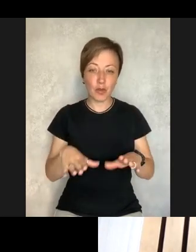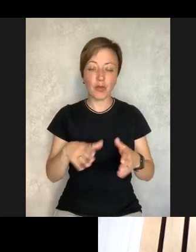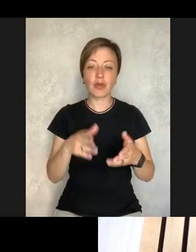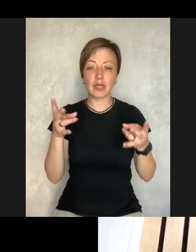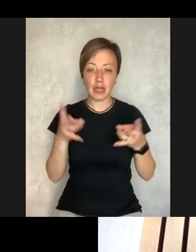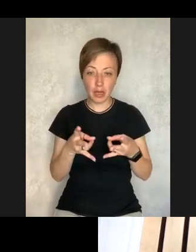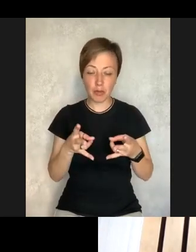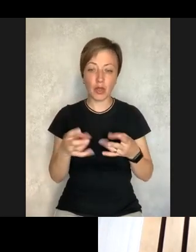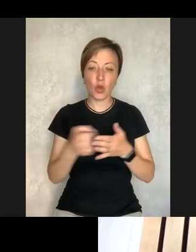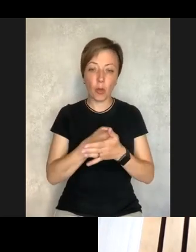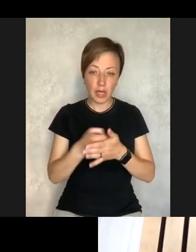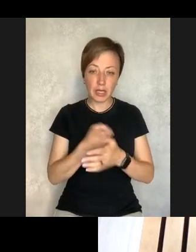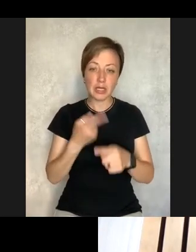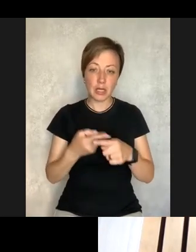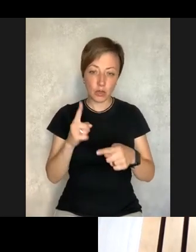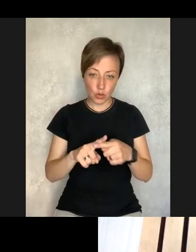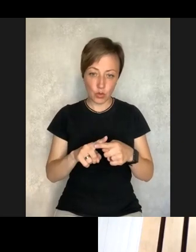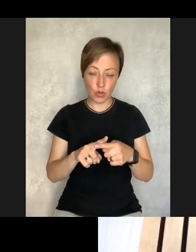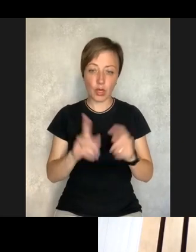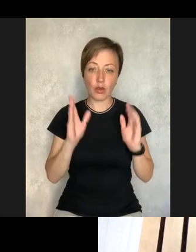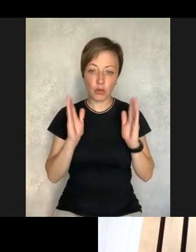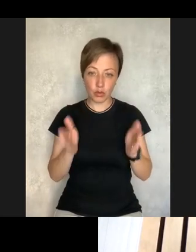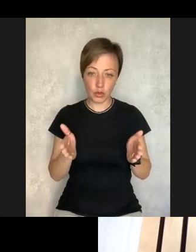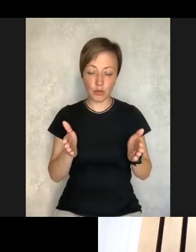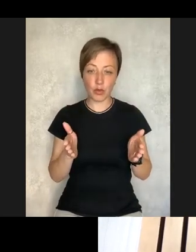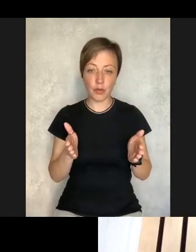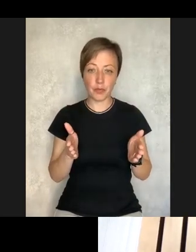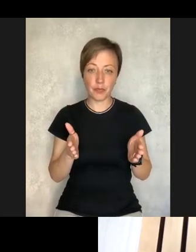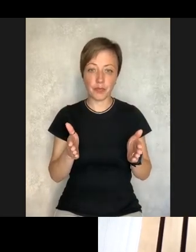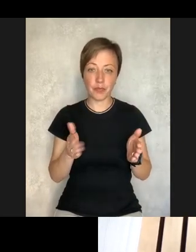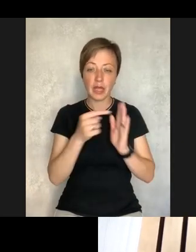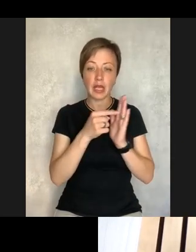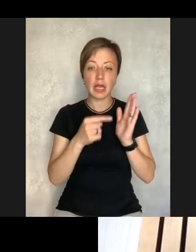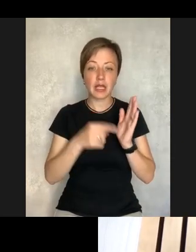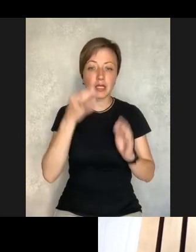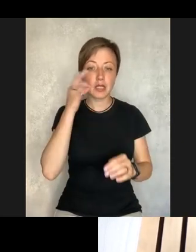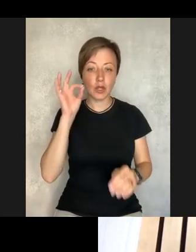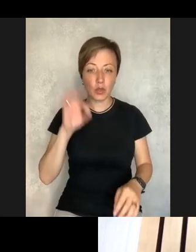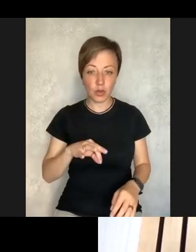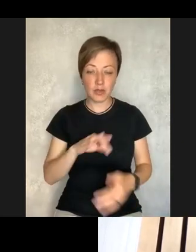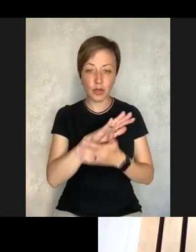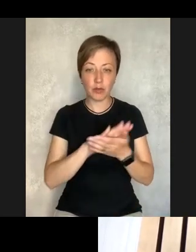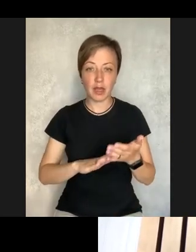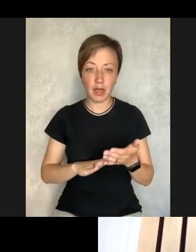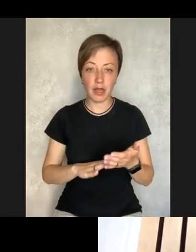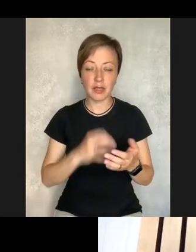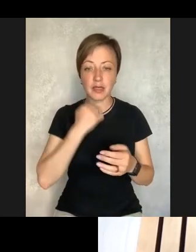other way out. We must deliver, and we must bring it to the